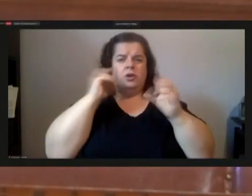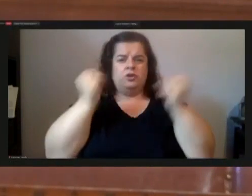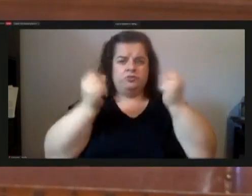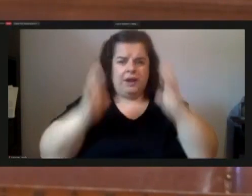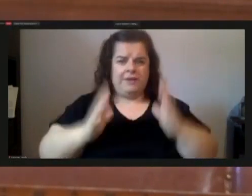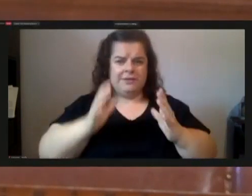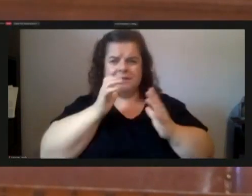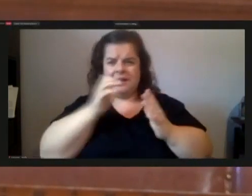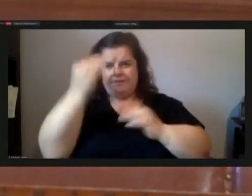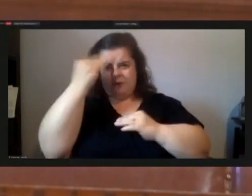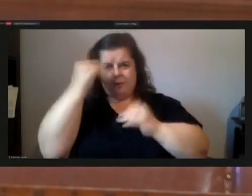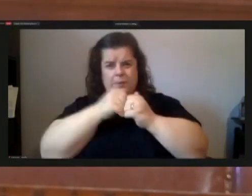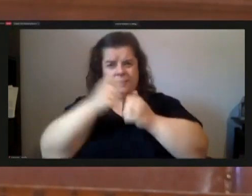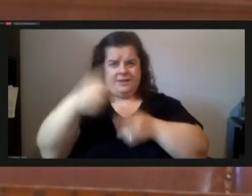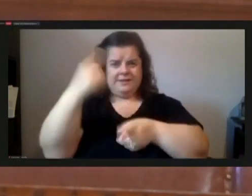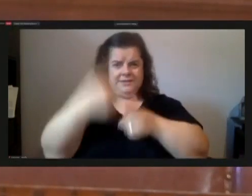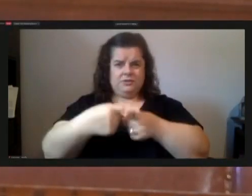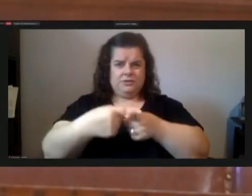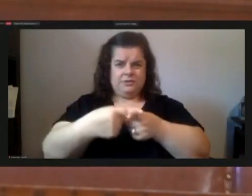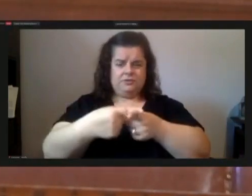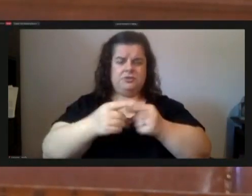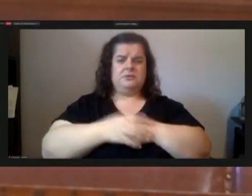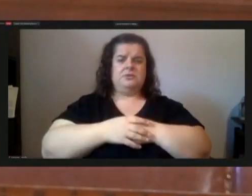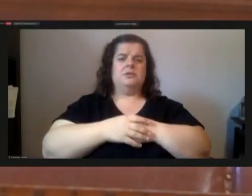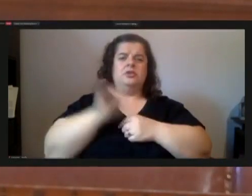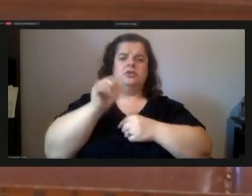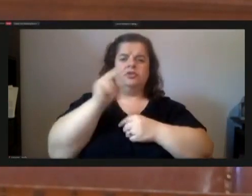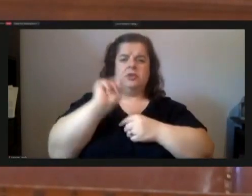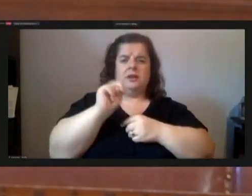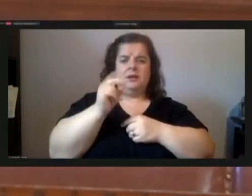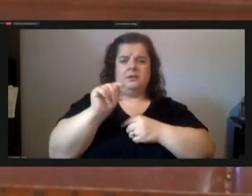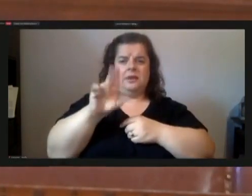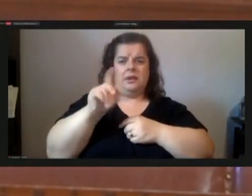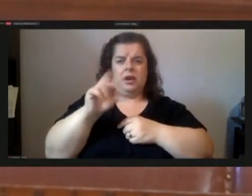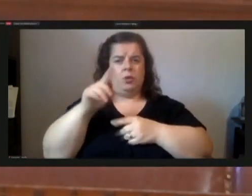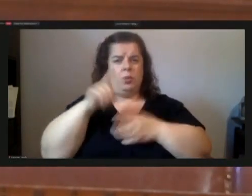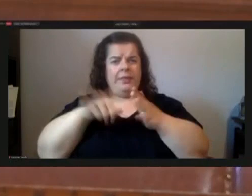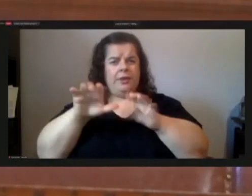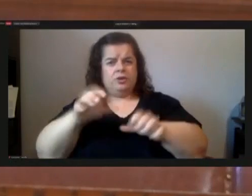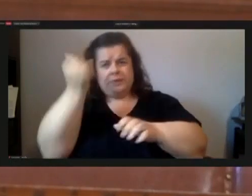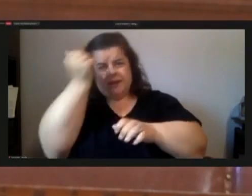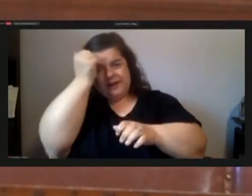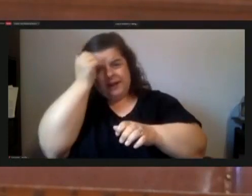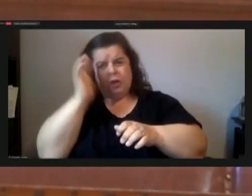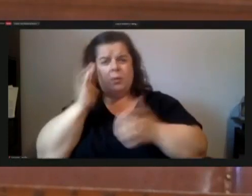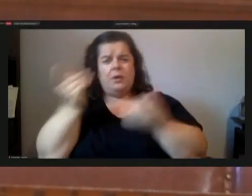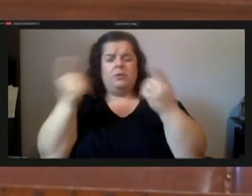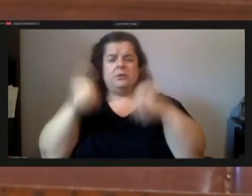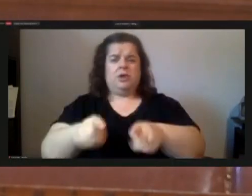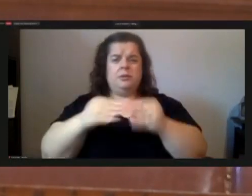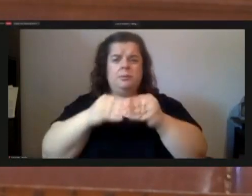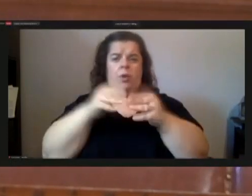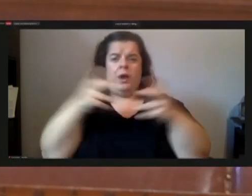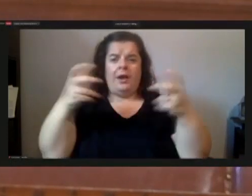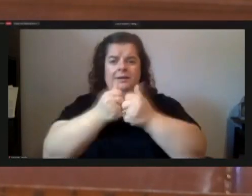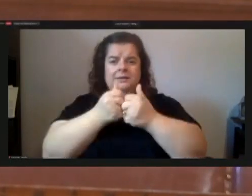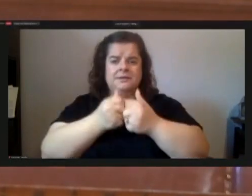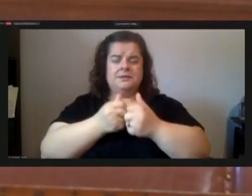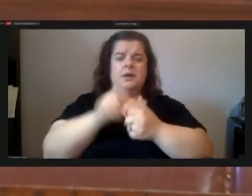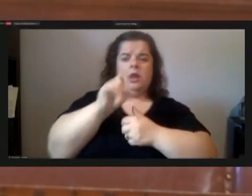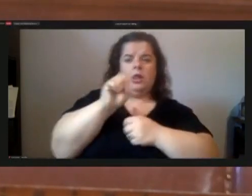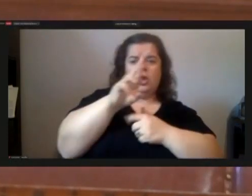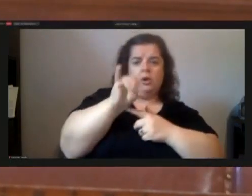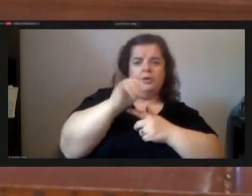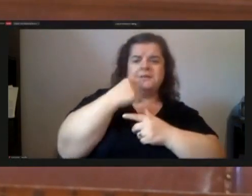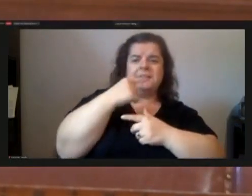with this intersection john tucker said what they're doing is idiotic and will result in more accidents and laurie sobel said this plan